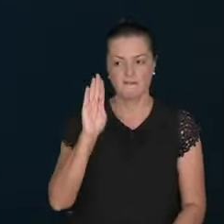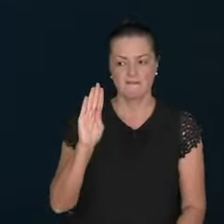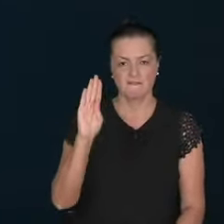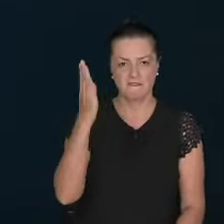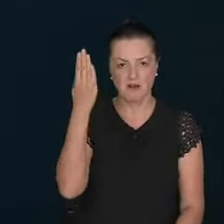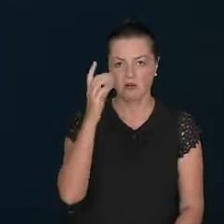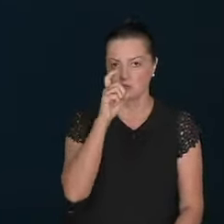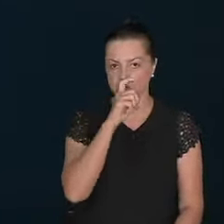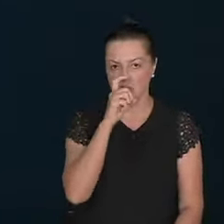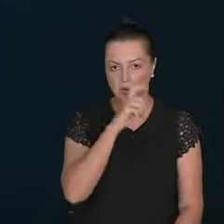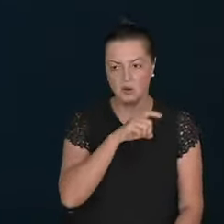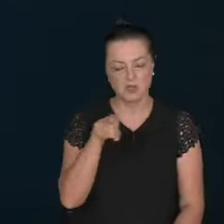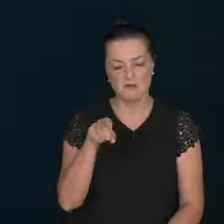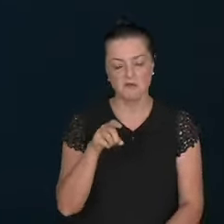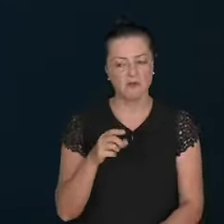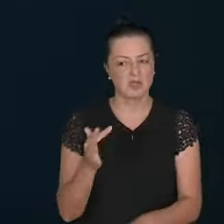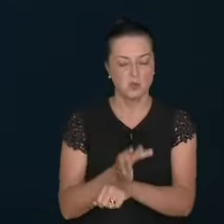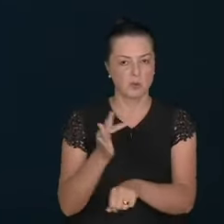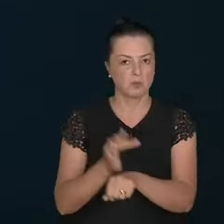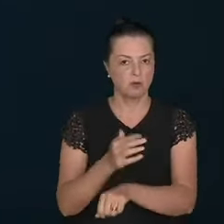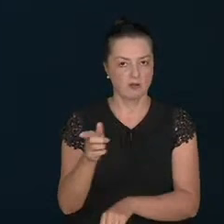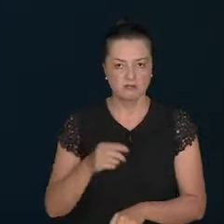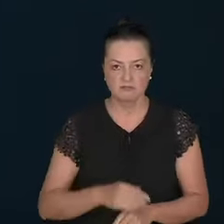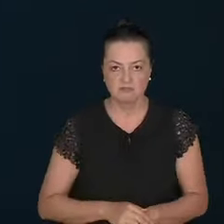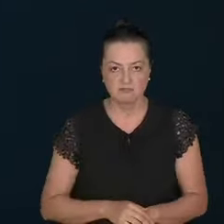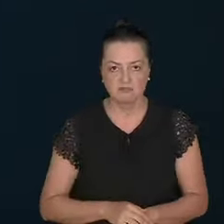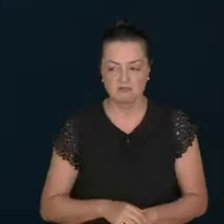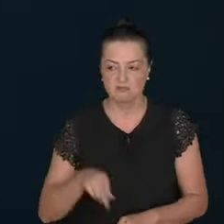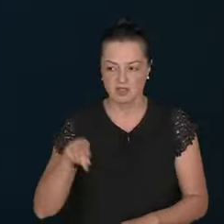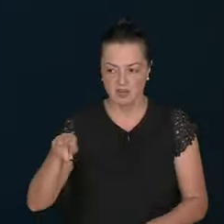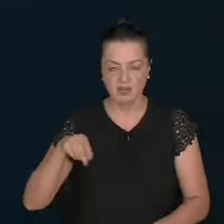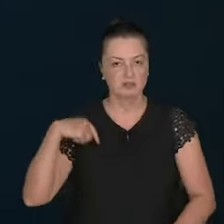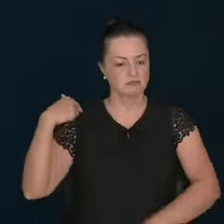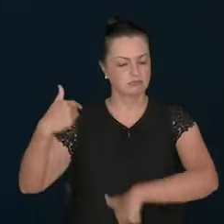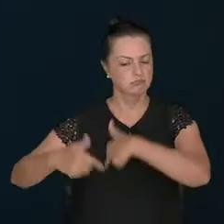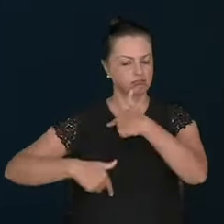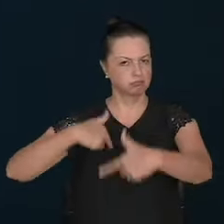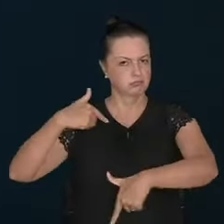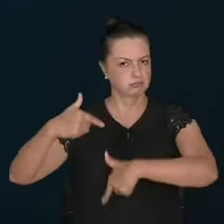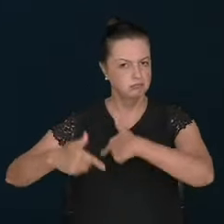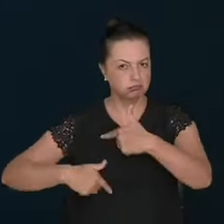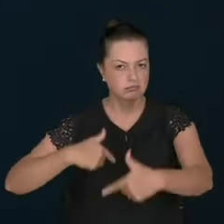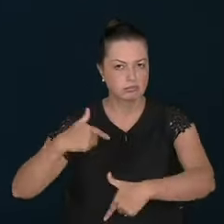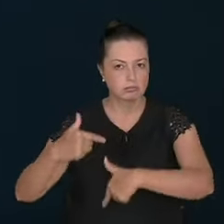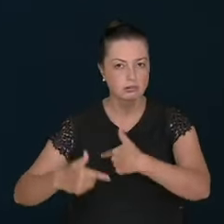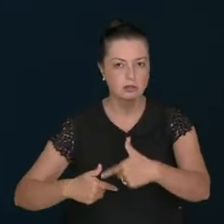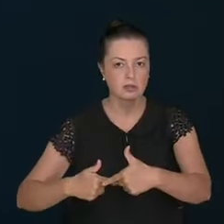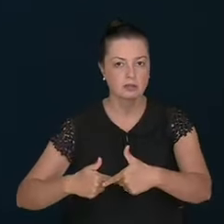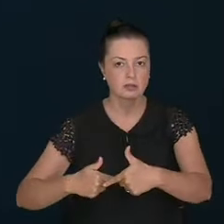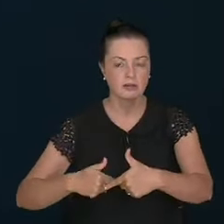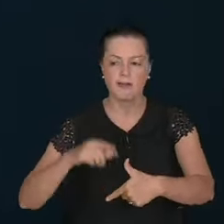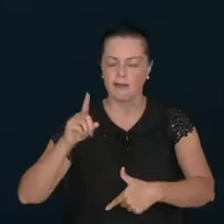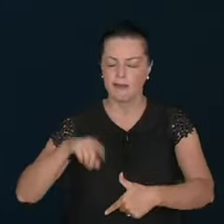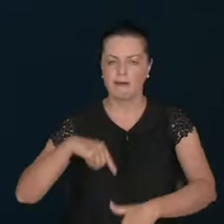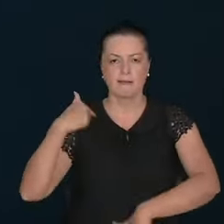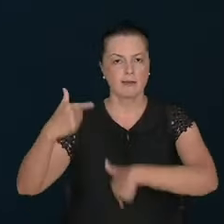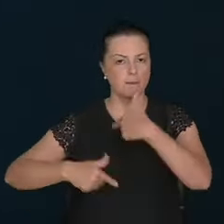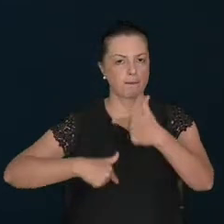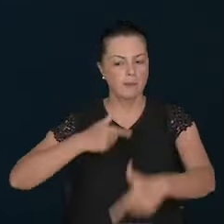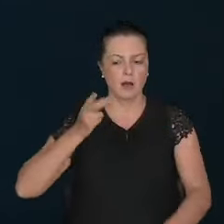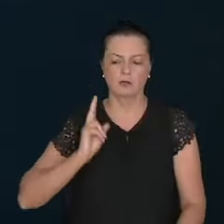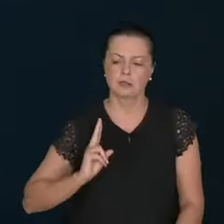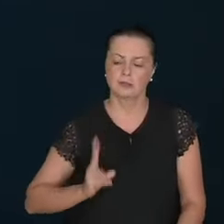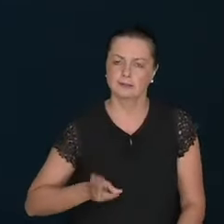those that were liars, false apostles, they would work without getting tired, they would be tirelessly,